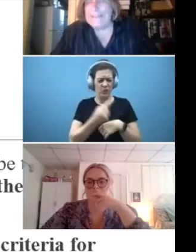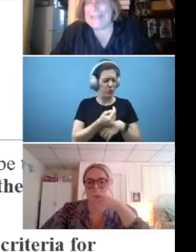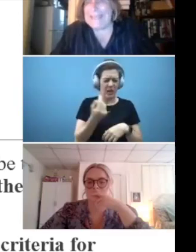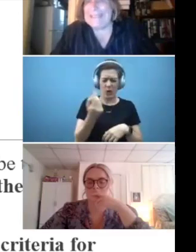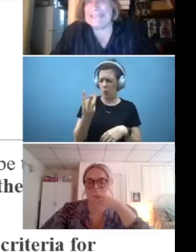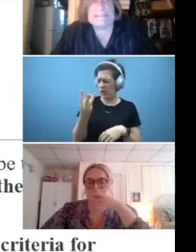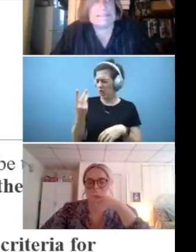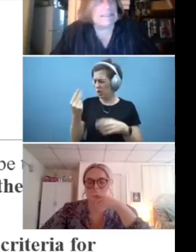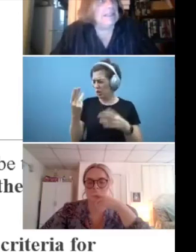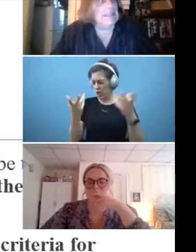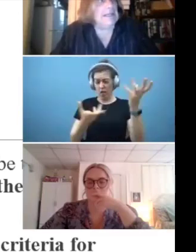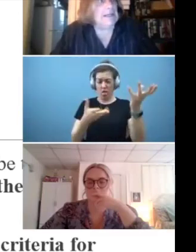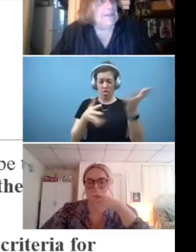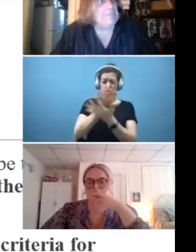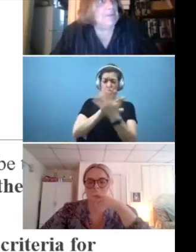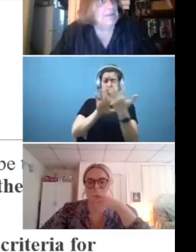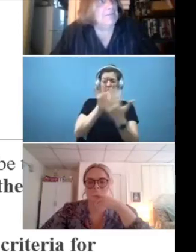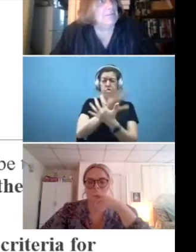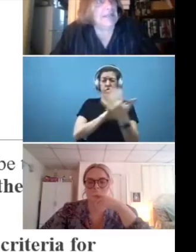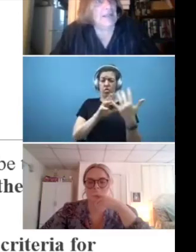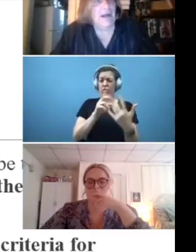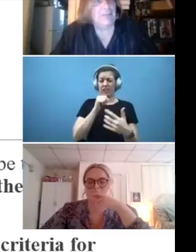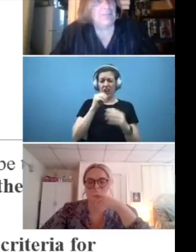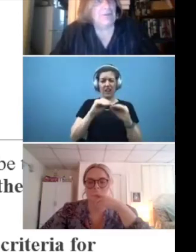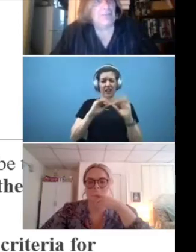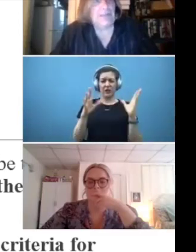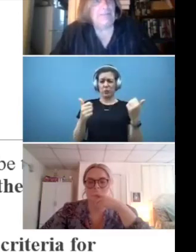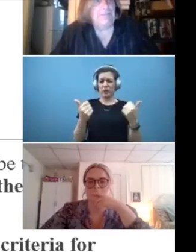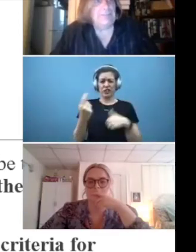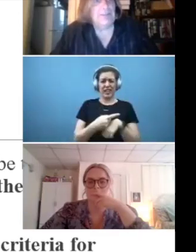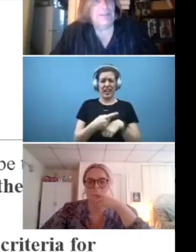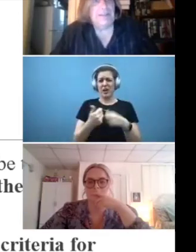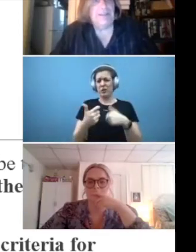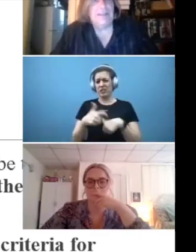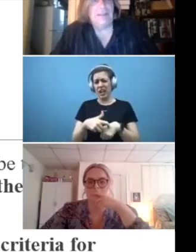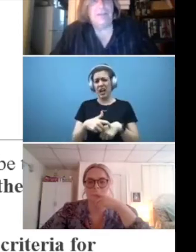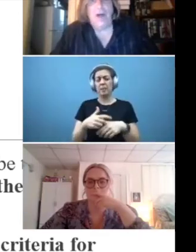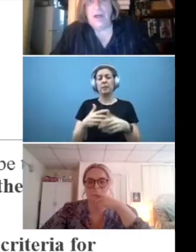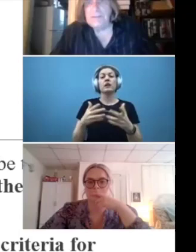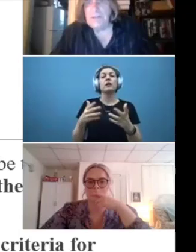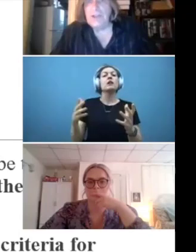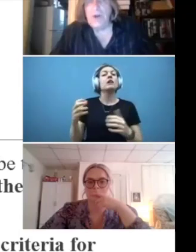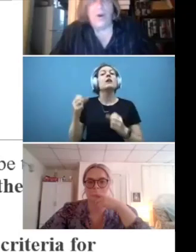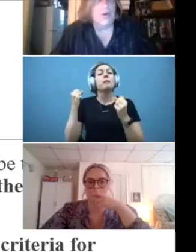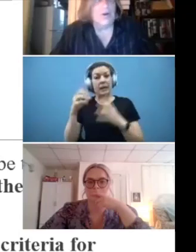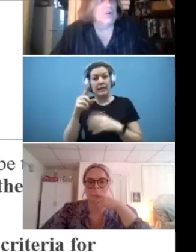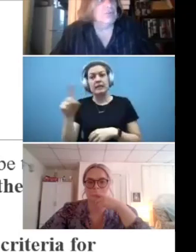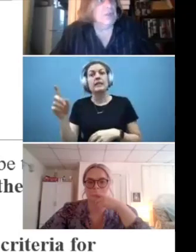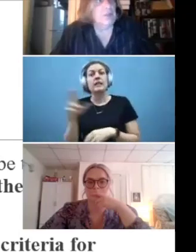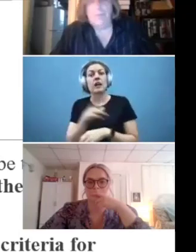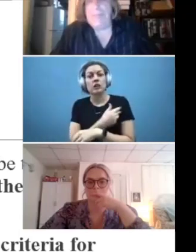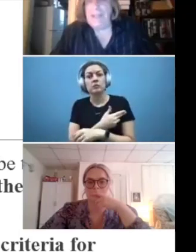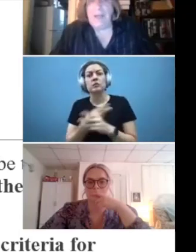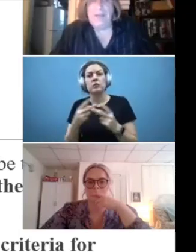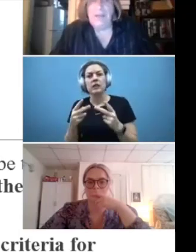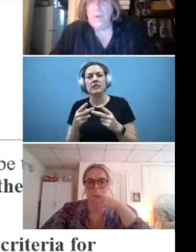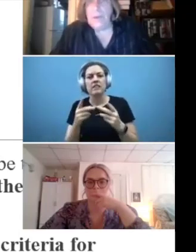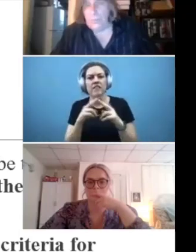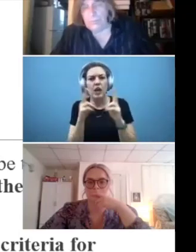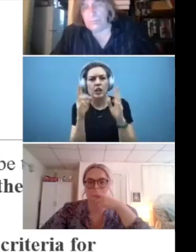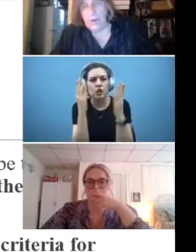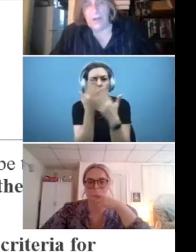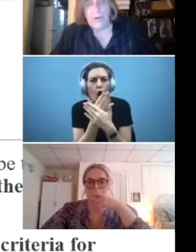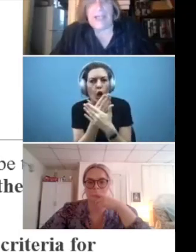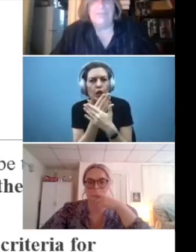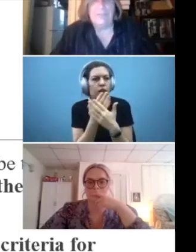what it is. Um, many hospitals, many facilities have long, dark corridors. You may not know